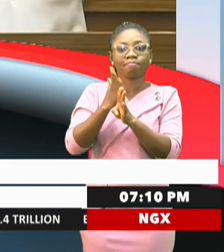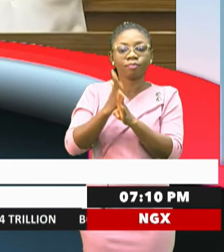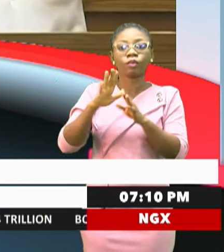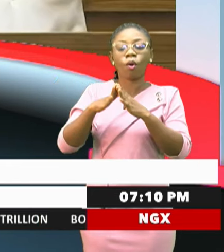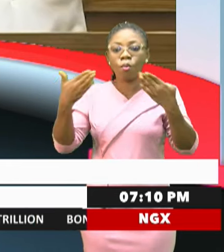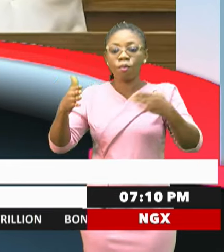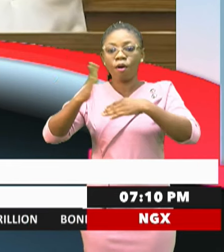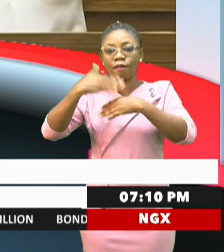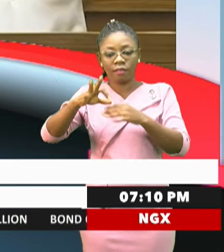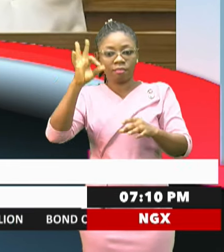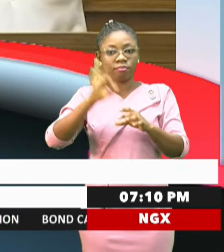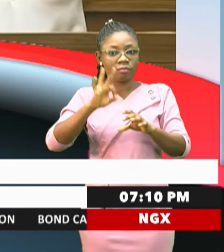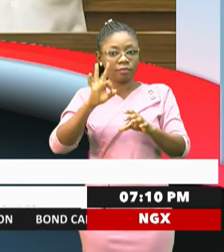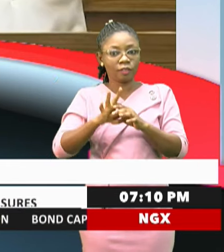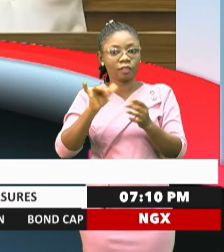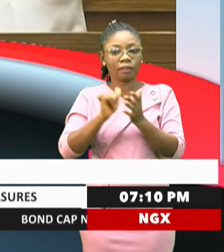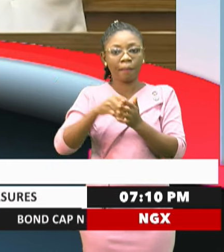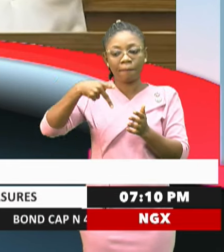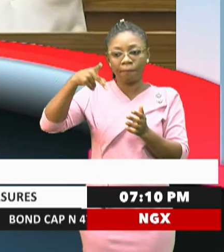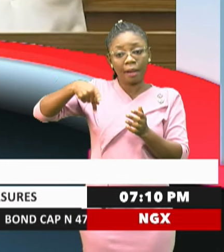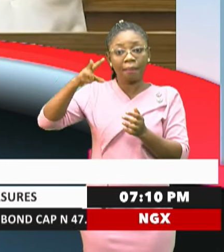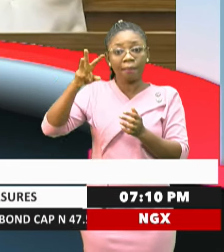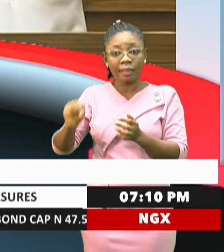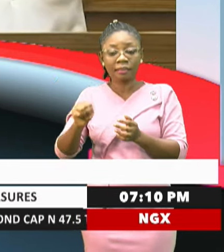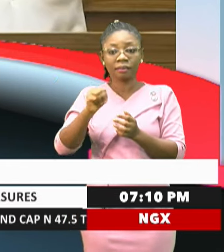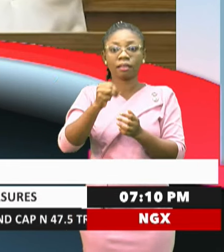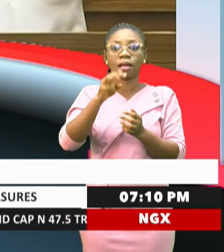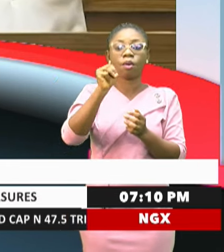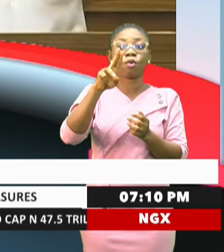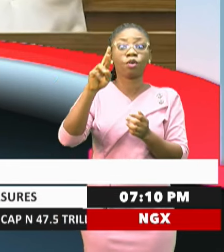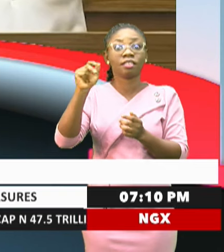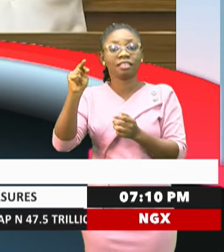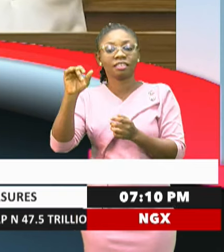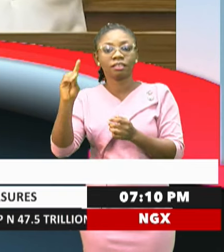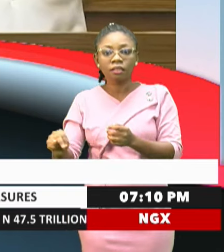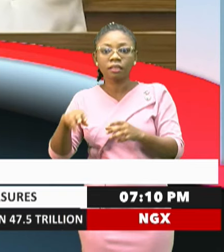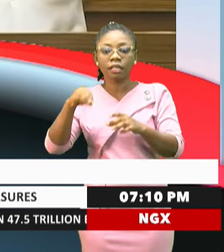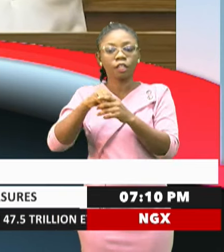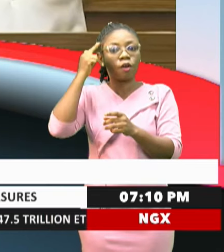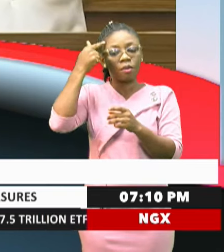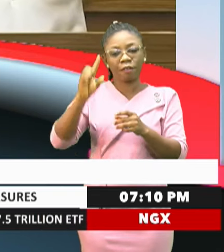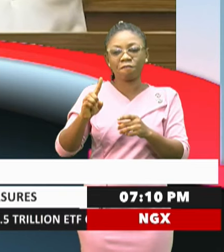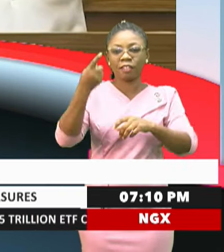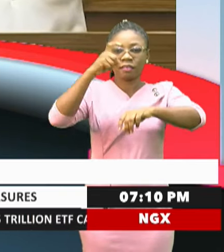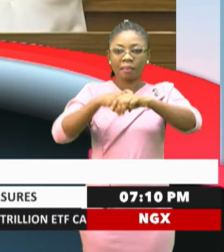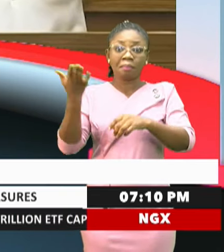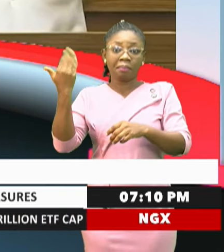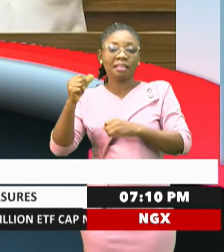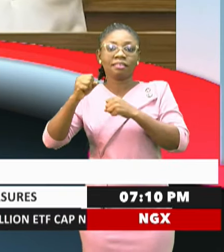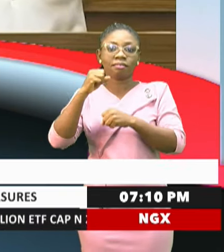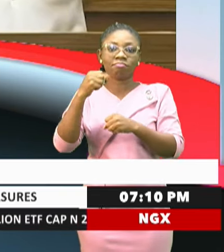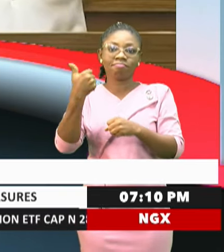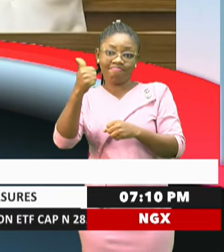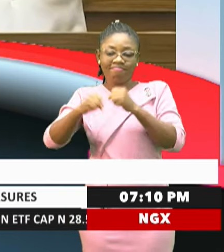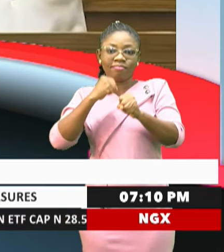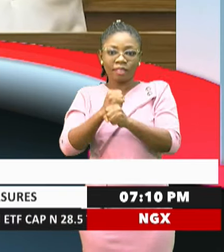setback forced Prime Minister Narendra Modi into a coalition government for the first time in a decade. Prime Minister Narendra